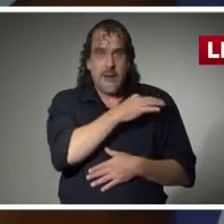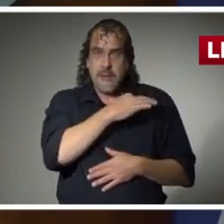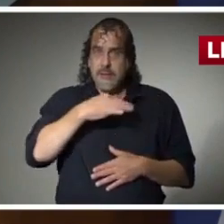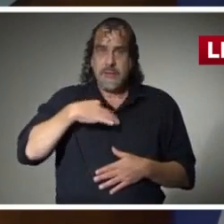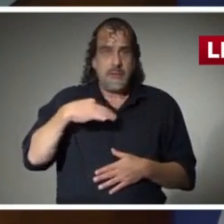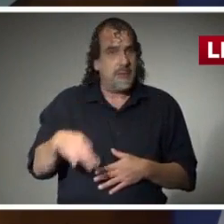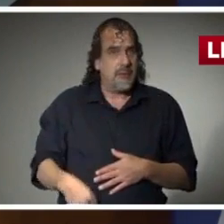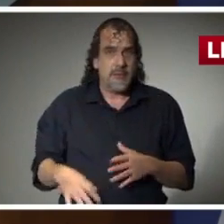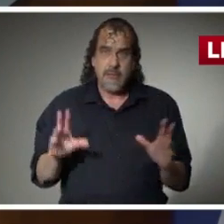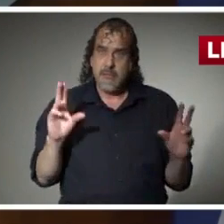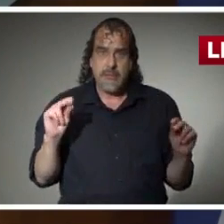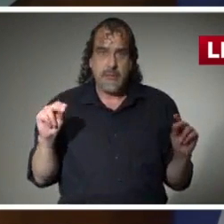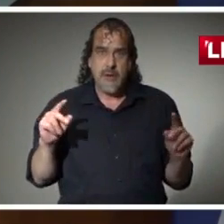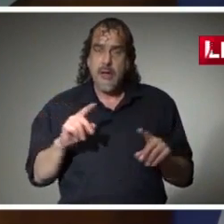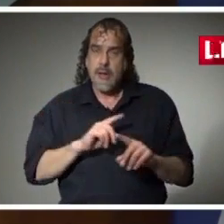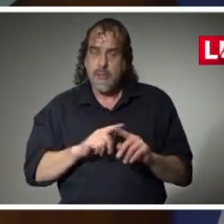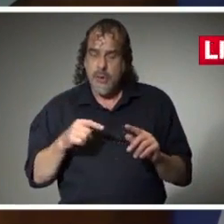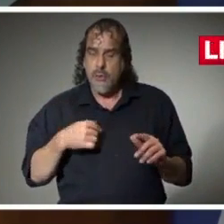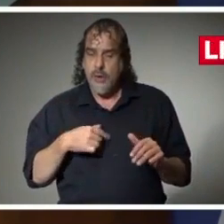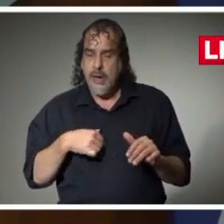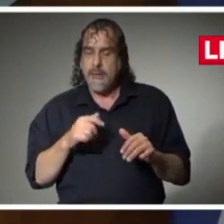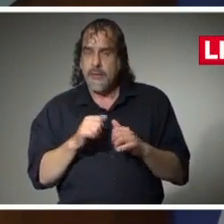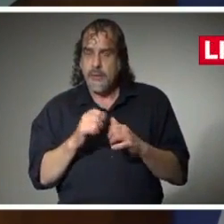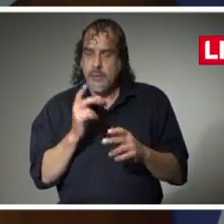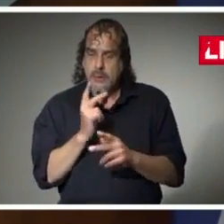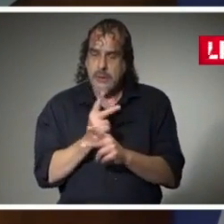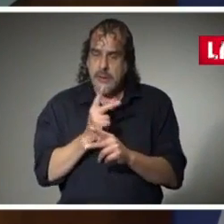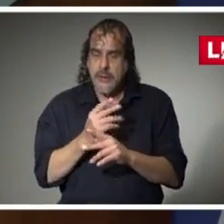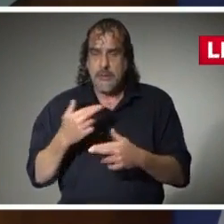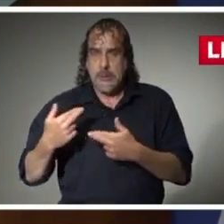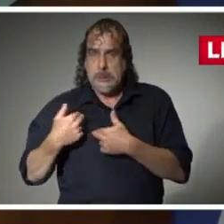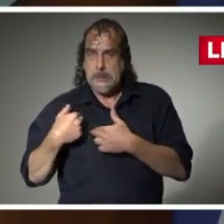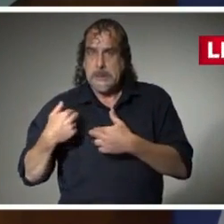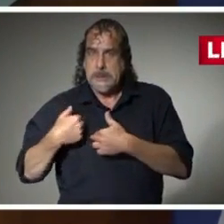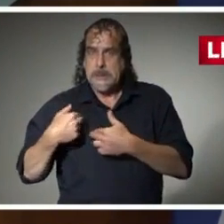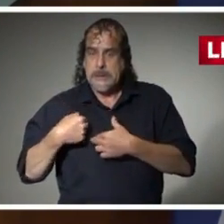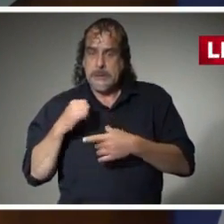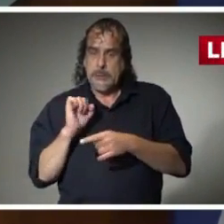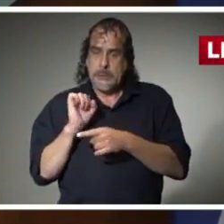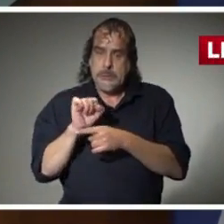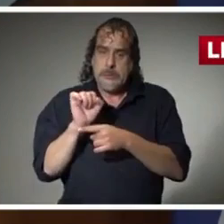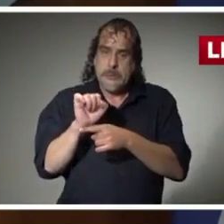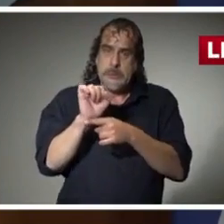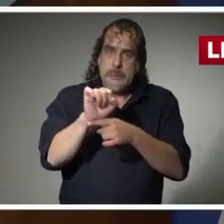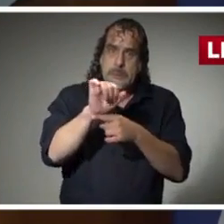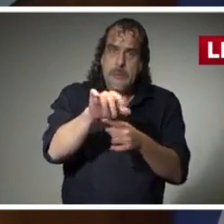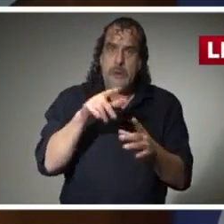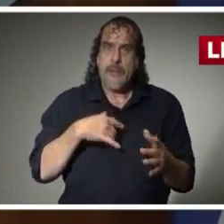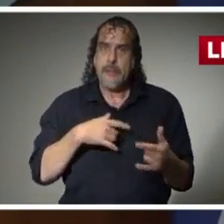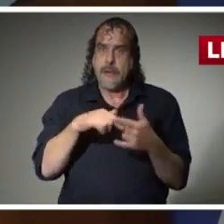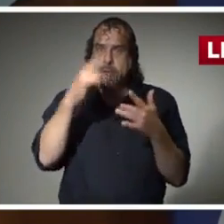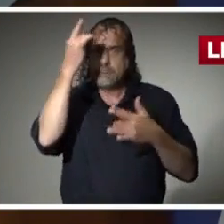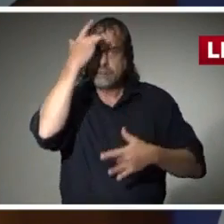But we have to continue to be vigilant in attacking this virus.